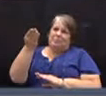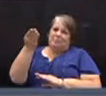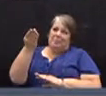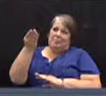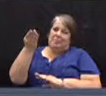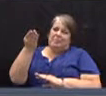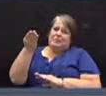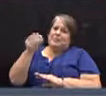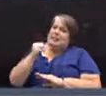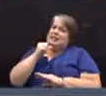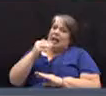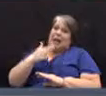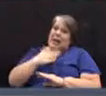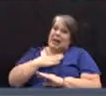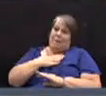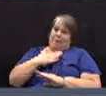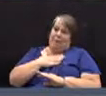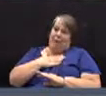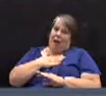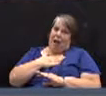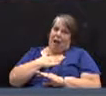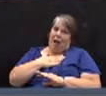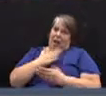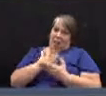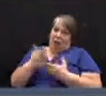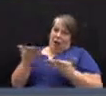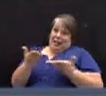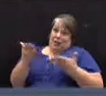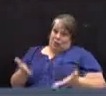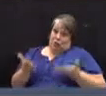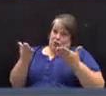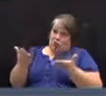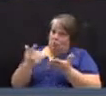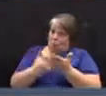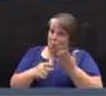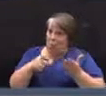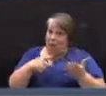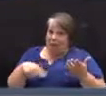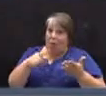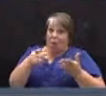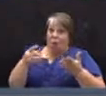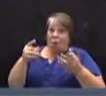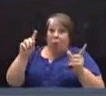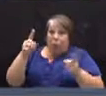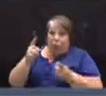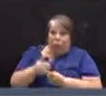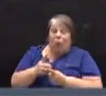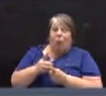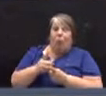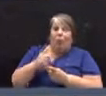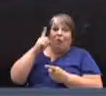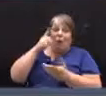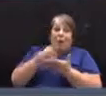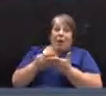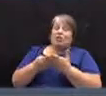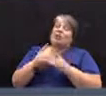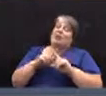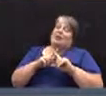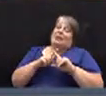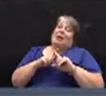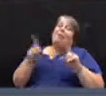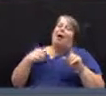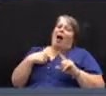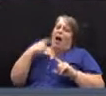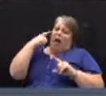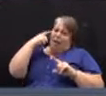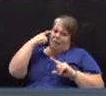Now, it's not my part here to suggest what they are. We've got commissions and committees for that. But I think